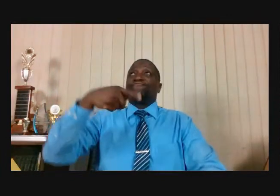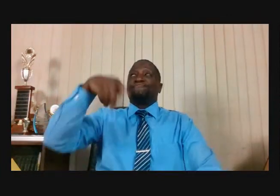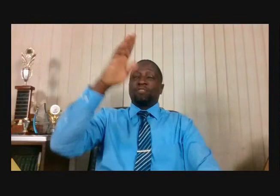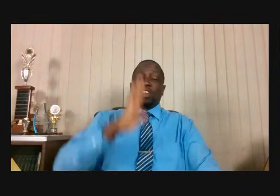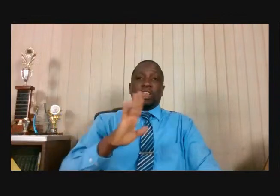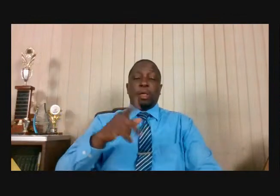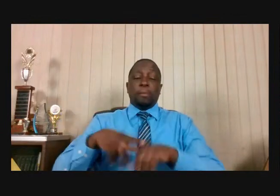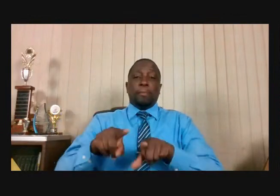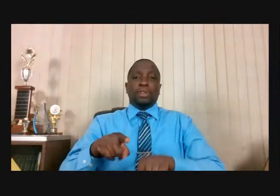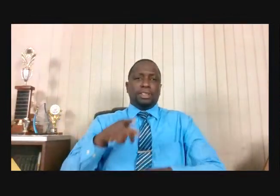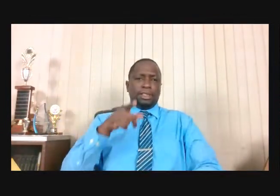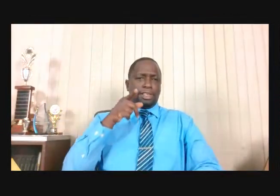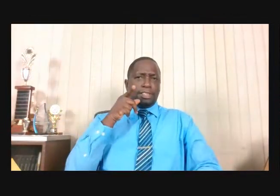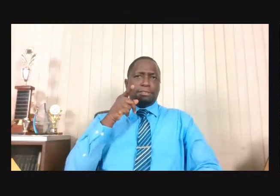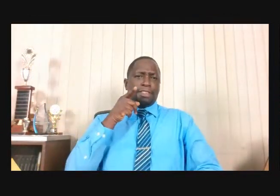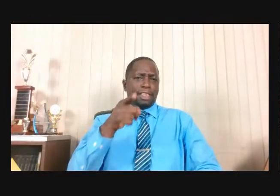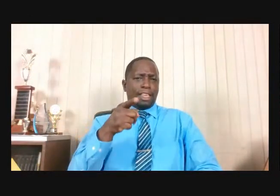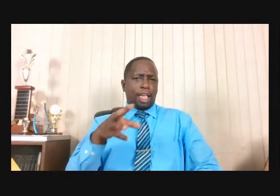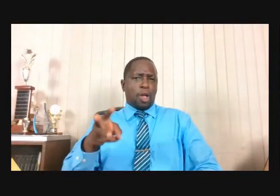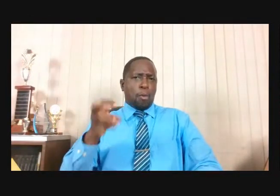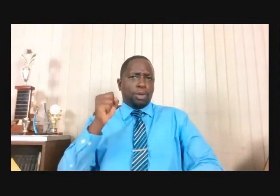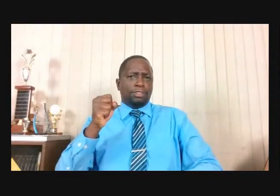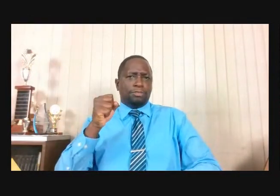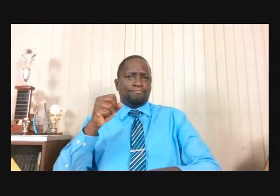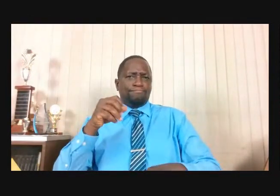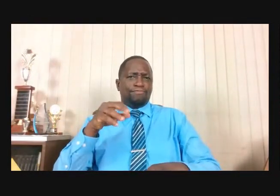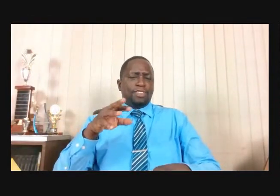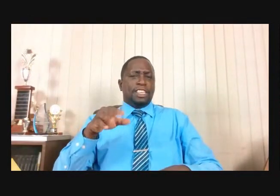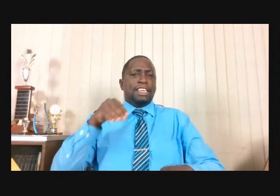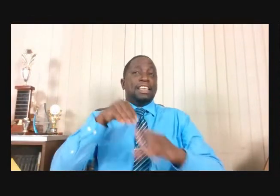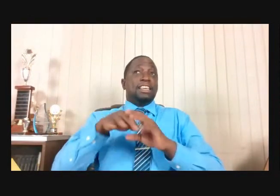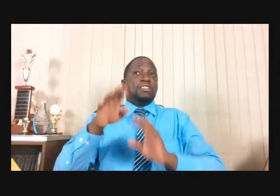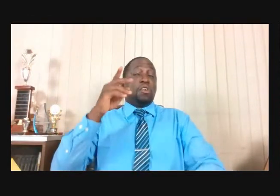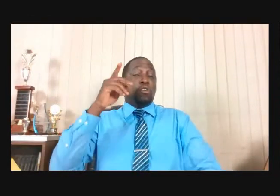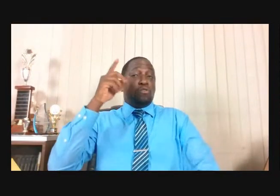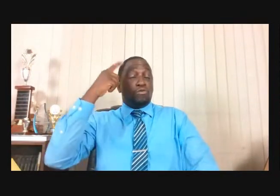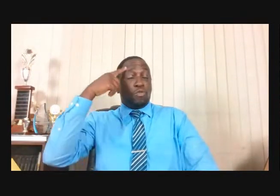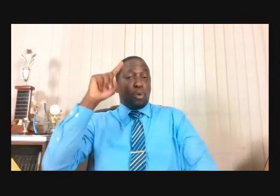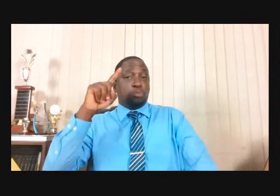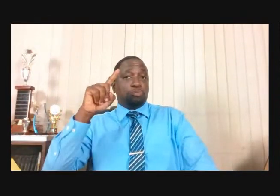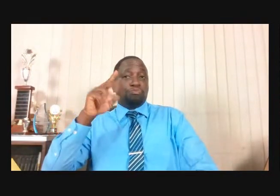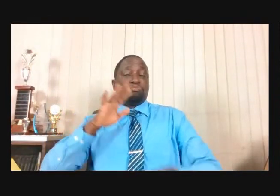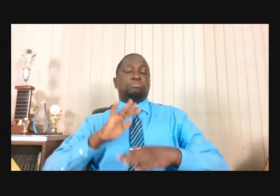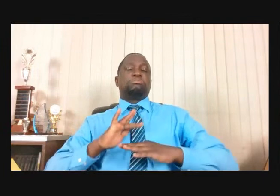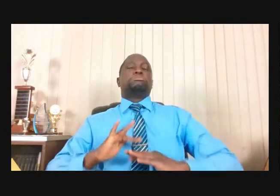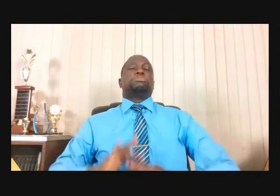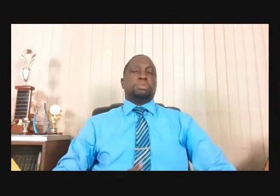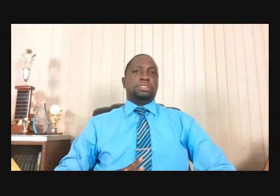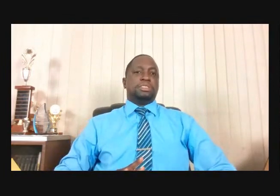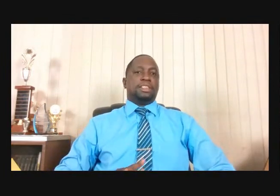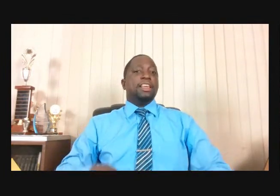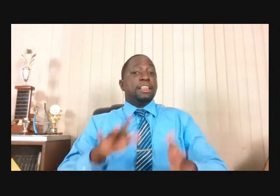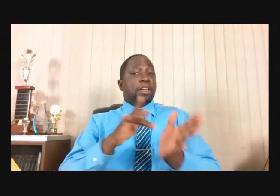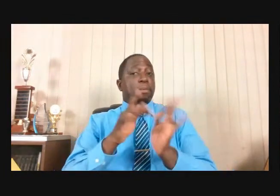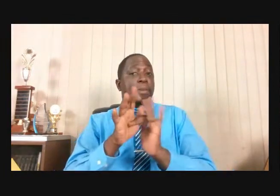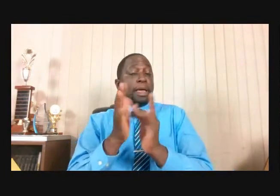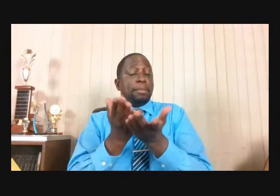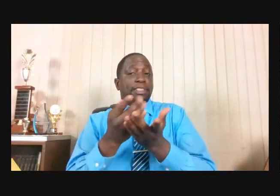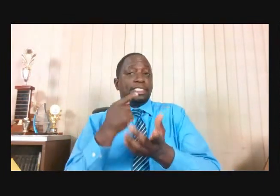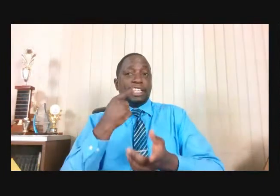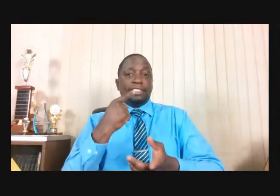Was In For A Rude Awakening So I Read From Verse One The Bible Says And Ahab Told